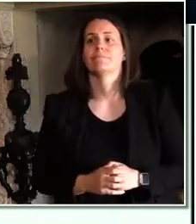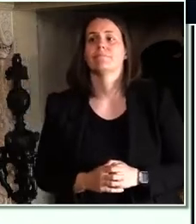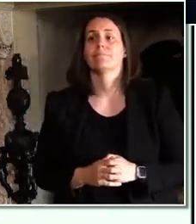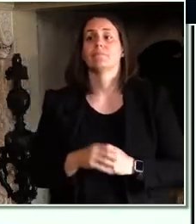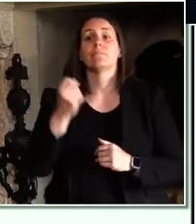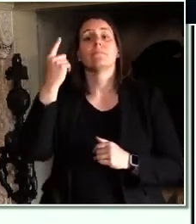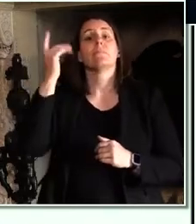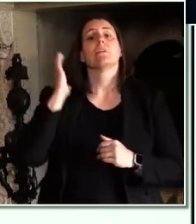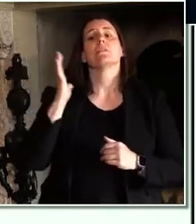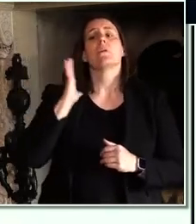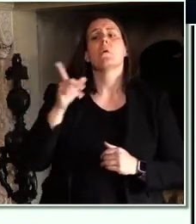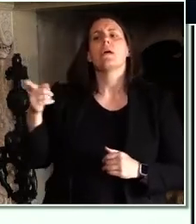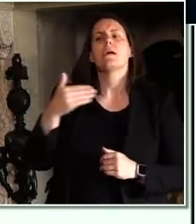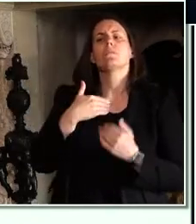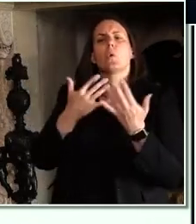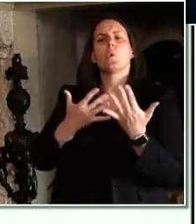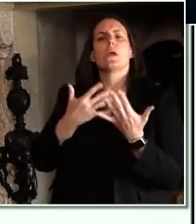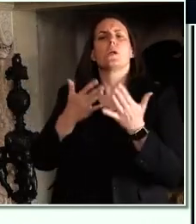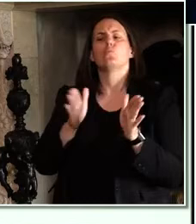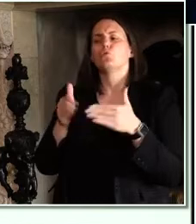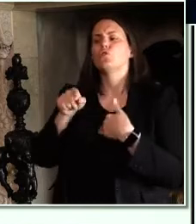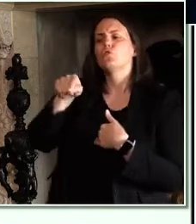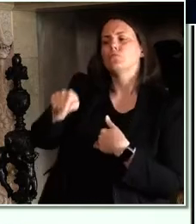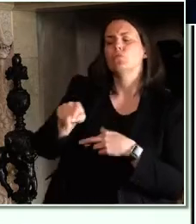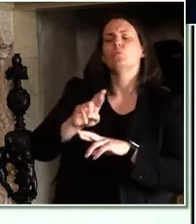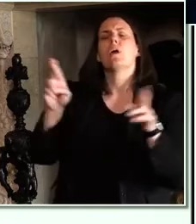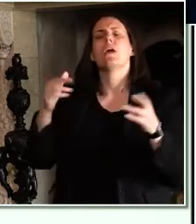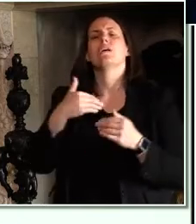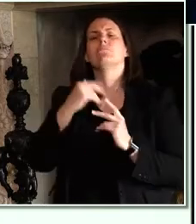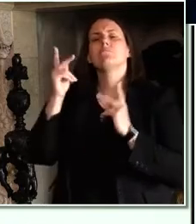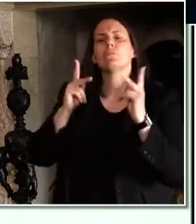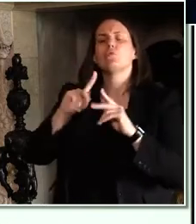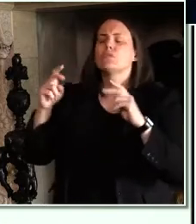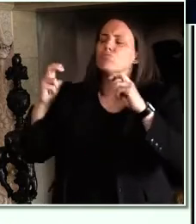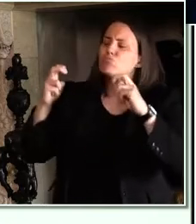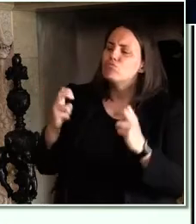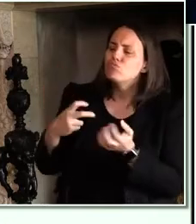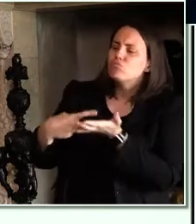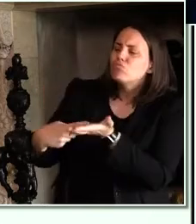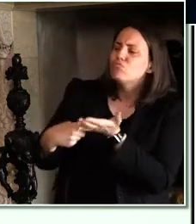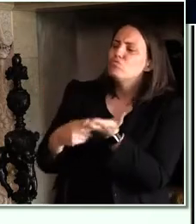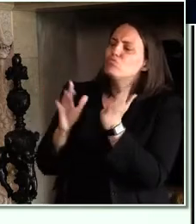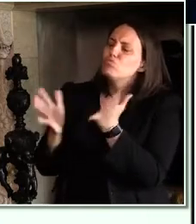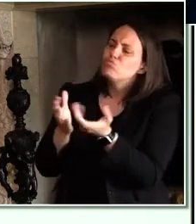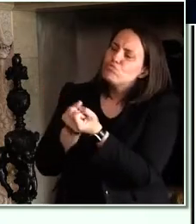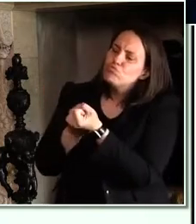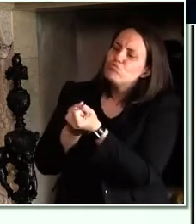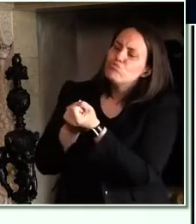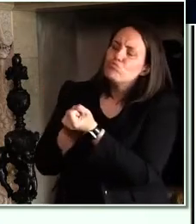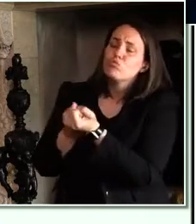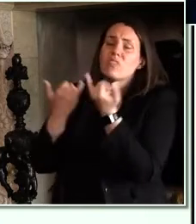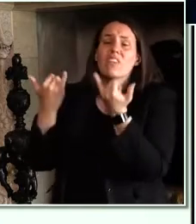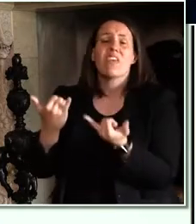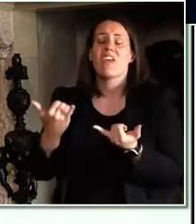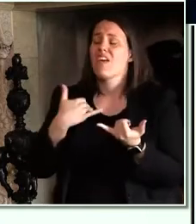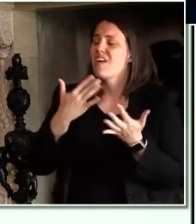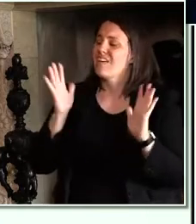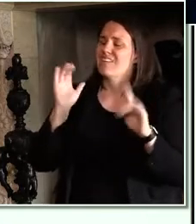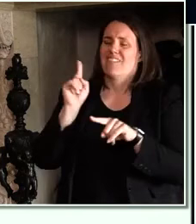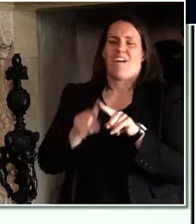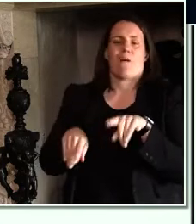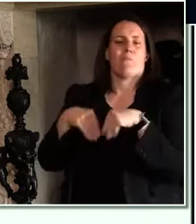stay after to catch up with each other. My patients cannot go to work and they are concerned about their financial well-being,